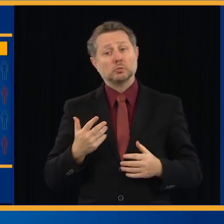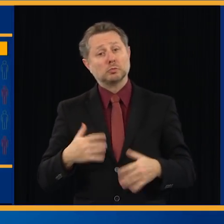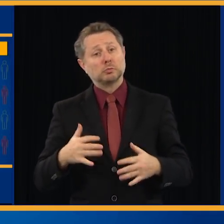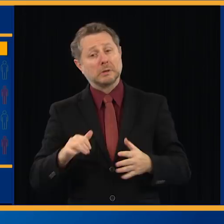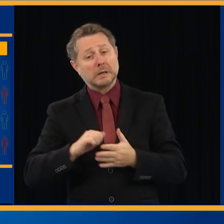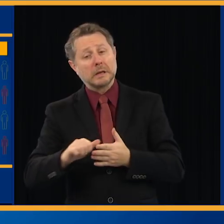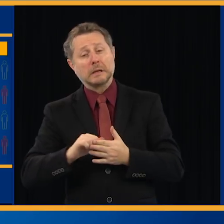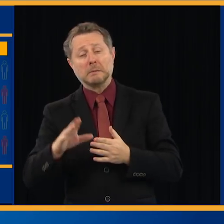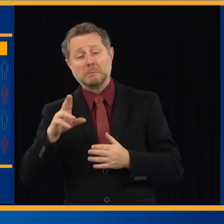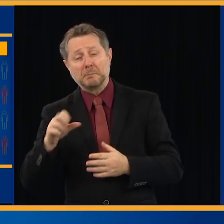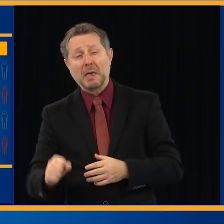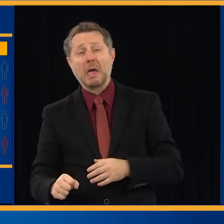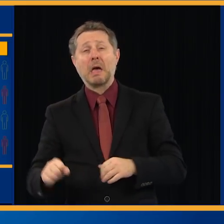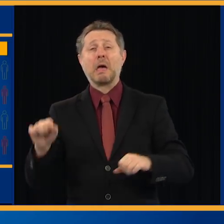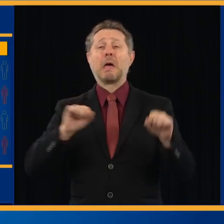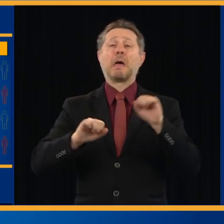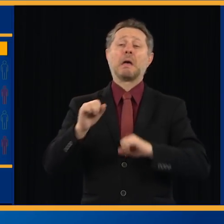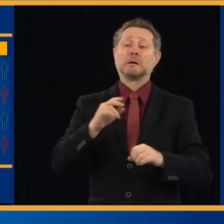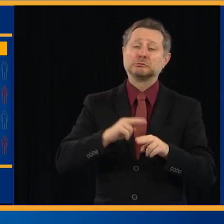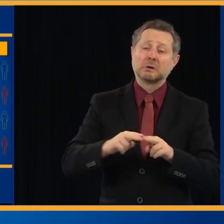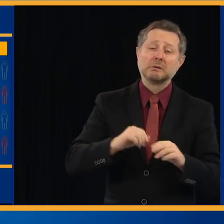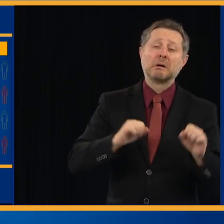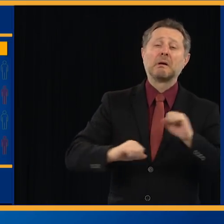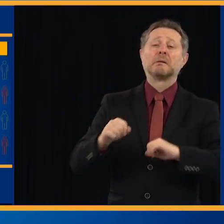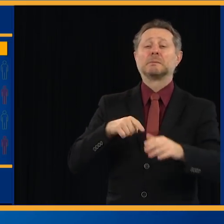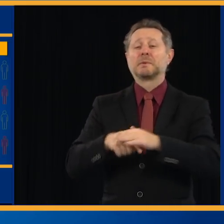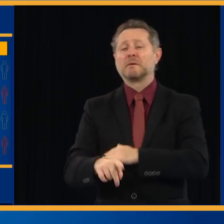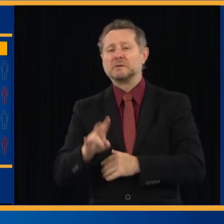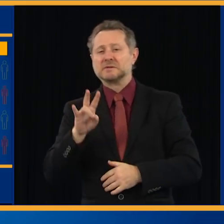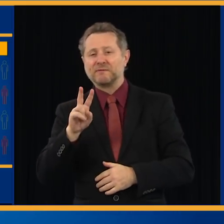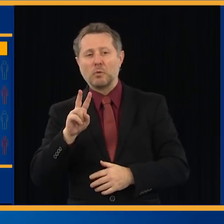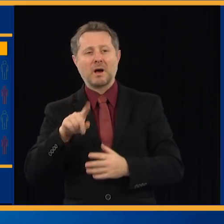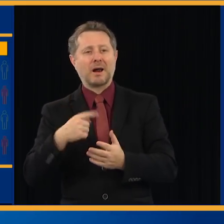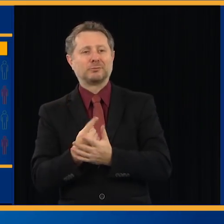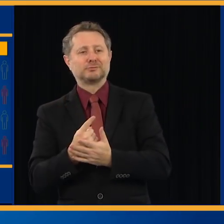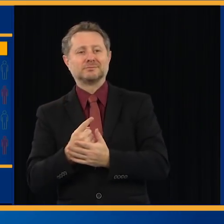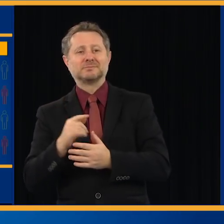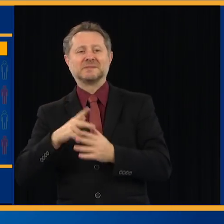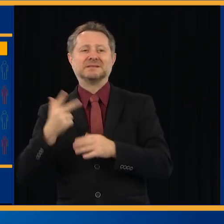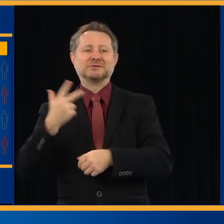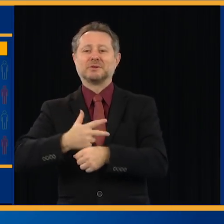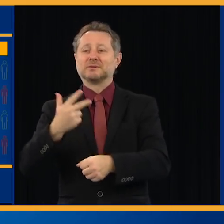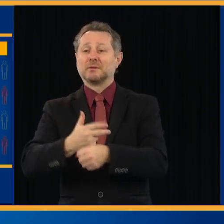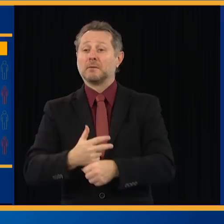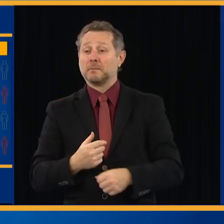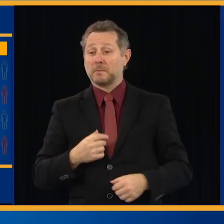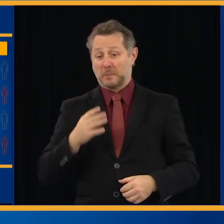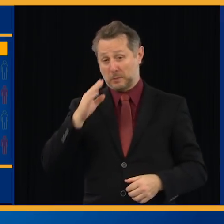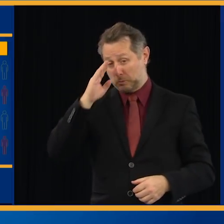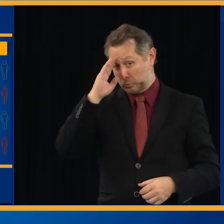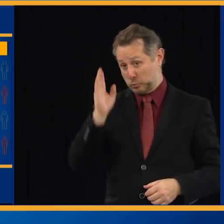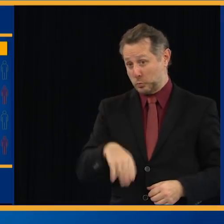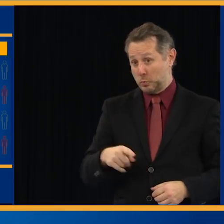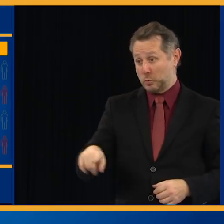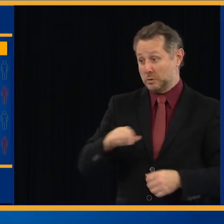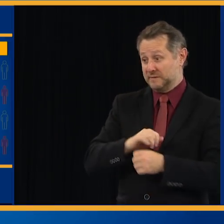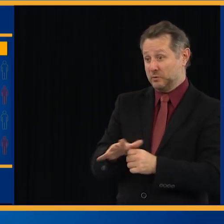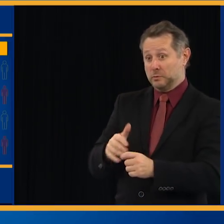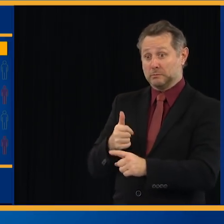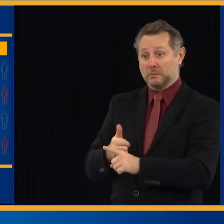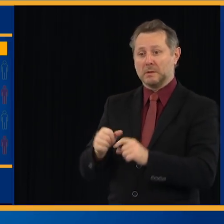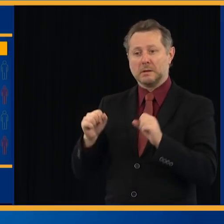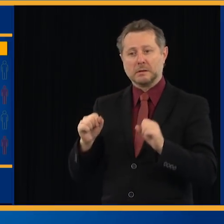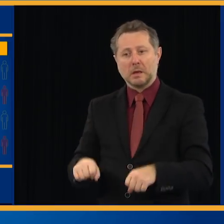trains every 72 hours. But we know the virus can live for hours or even